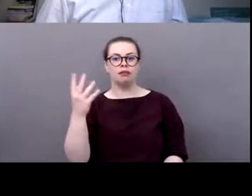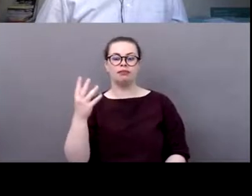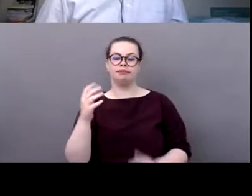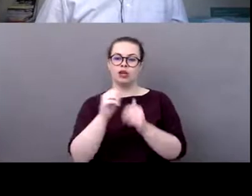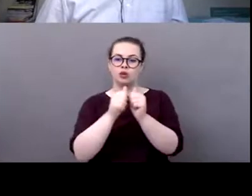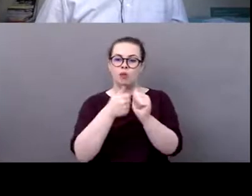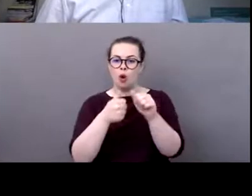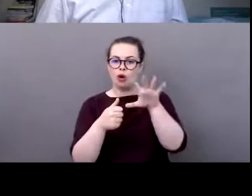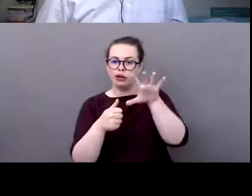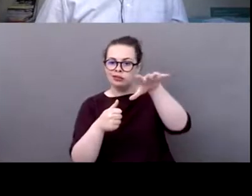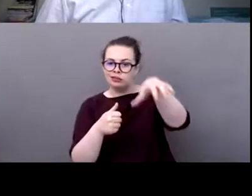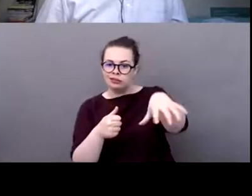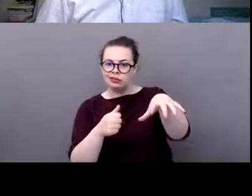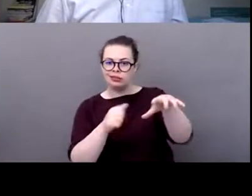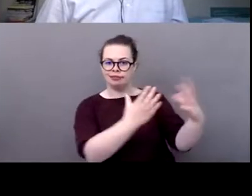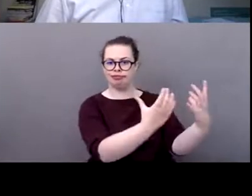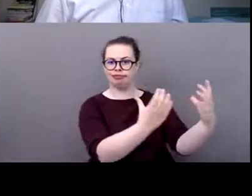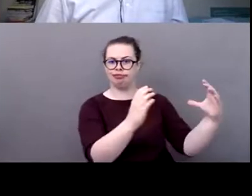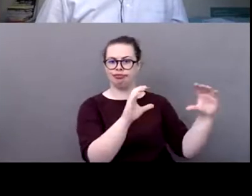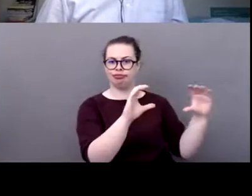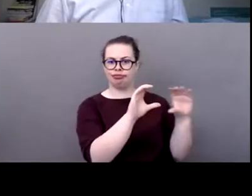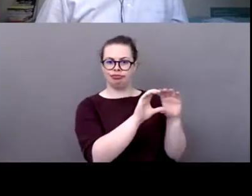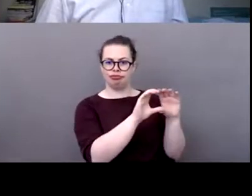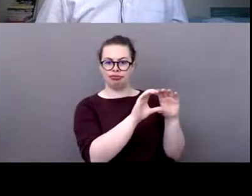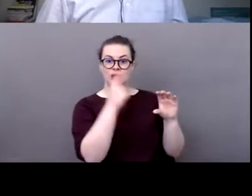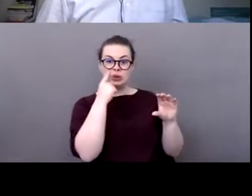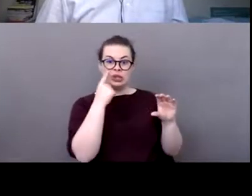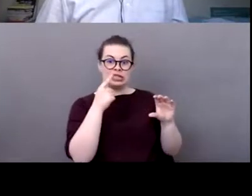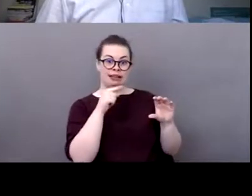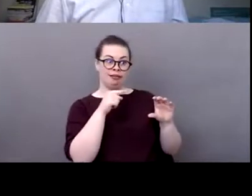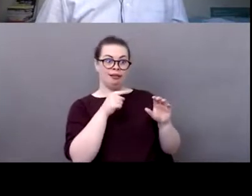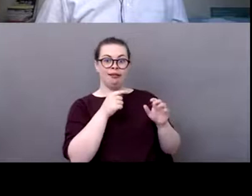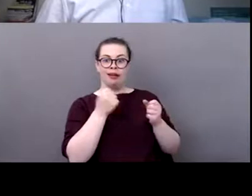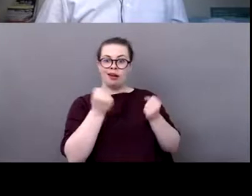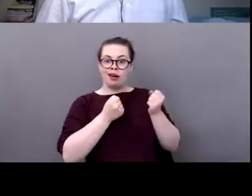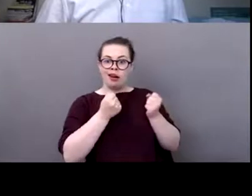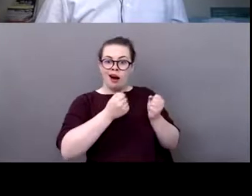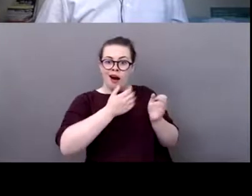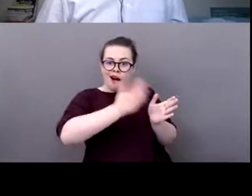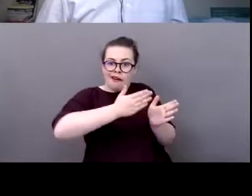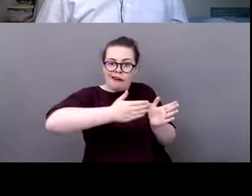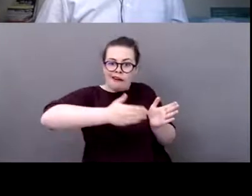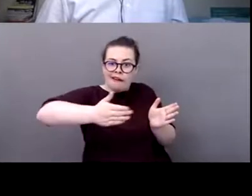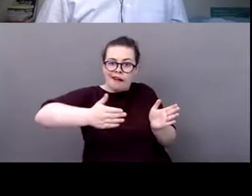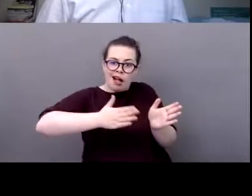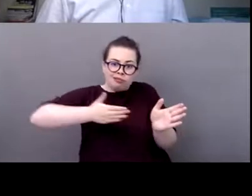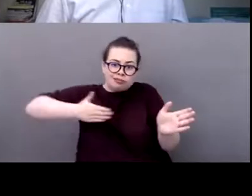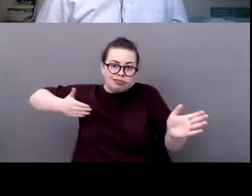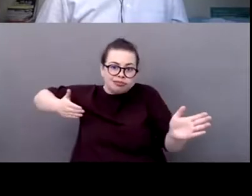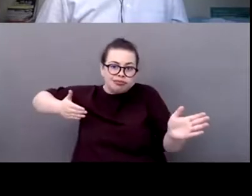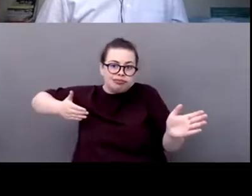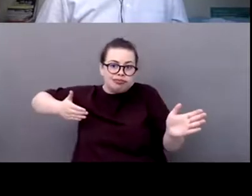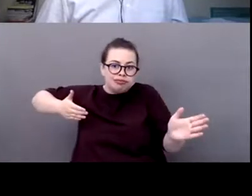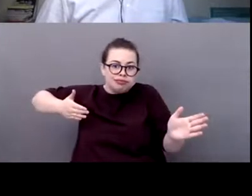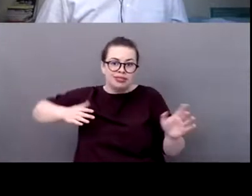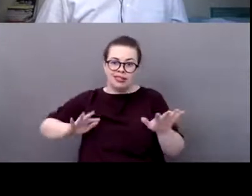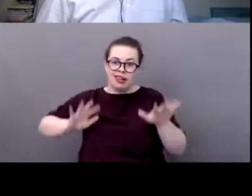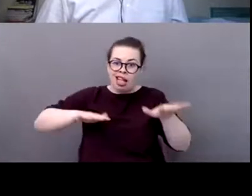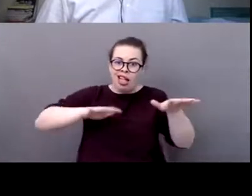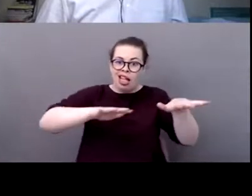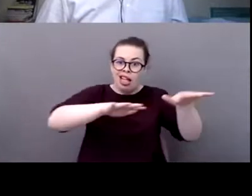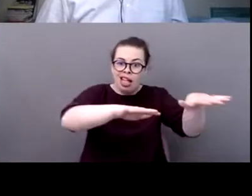anti-ecological when you see all the cars going to those those places when you see the the the general waste